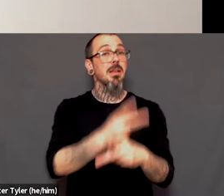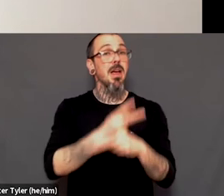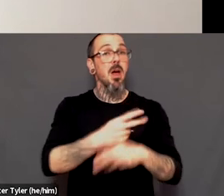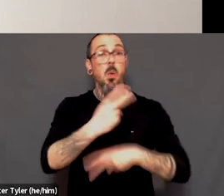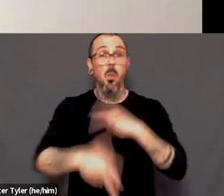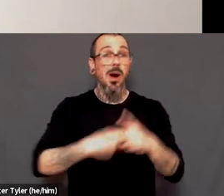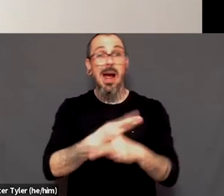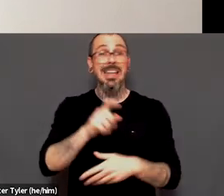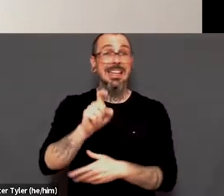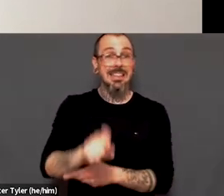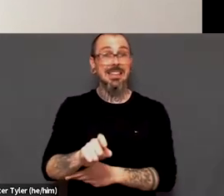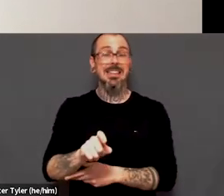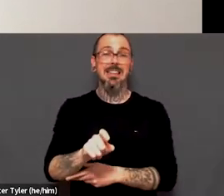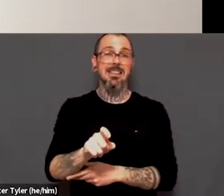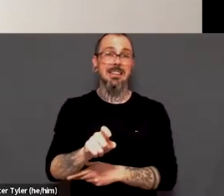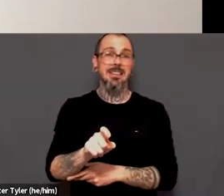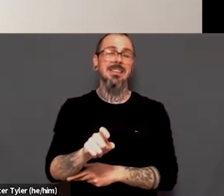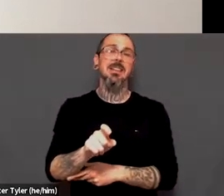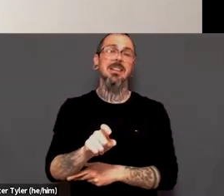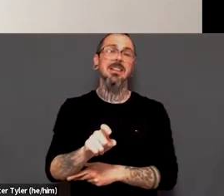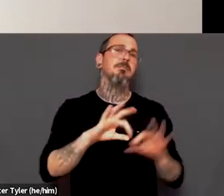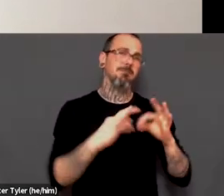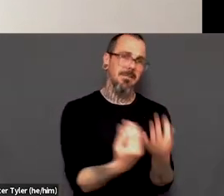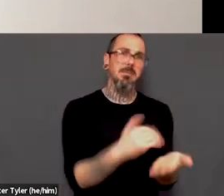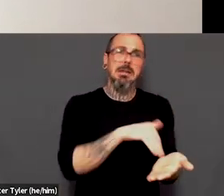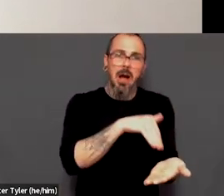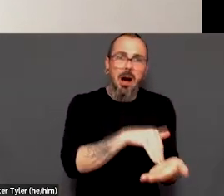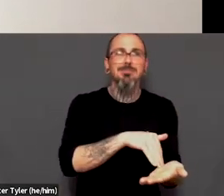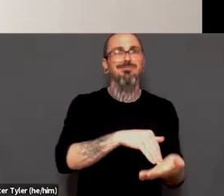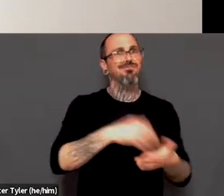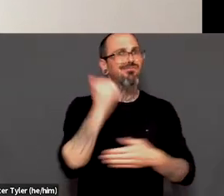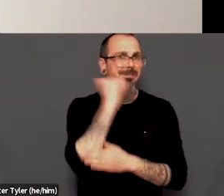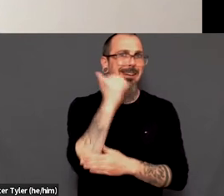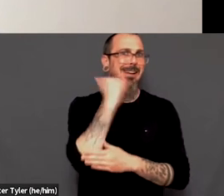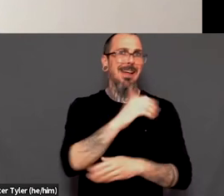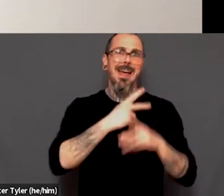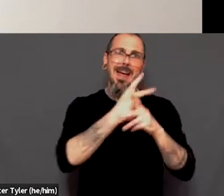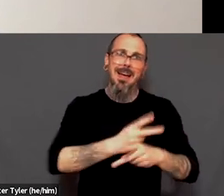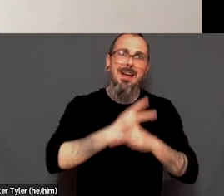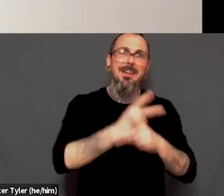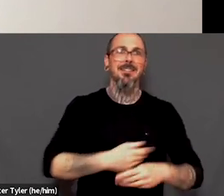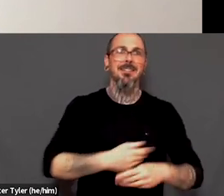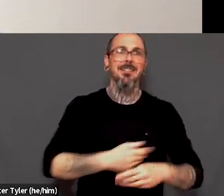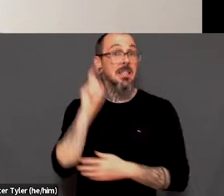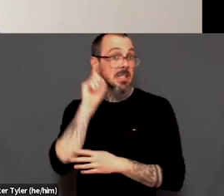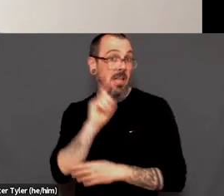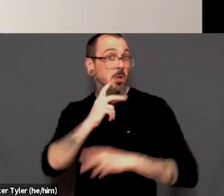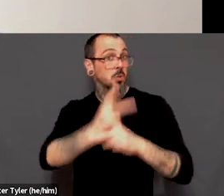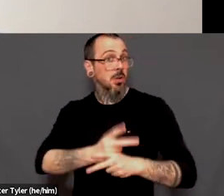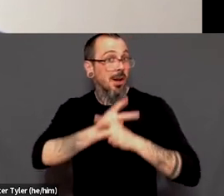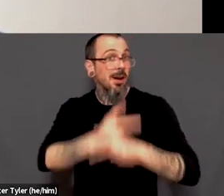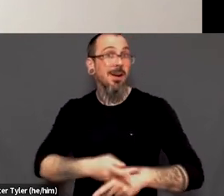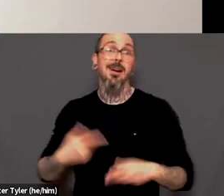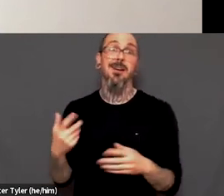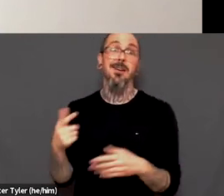primary healthcare. Uh, it is essential healthcare, um, sexual healthcare, gender affirming healthcare,